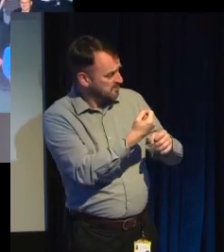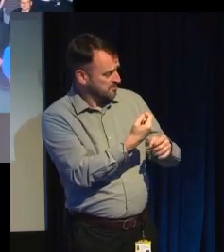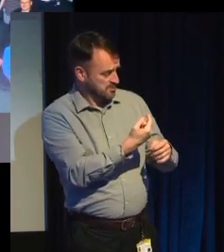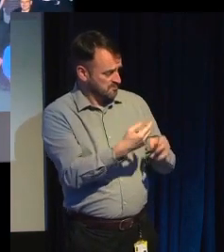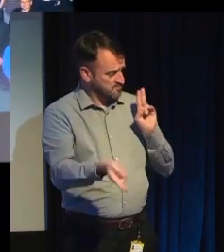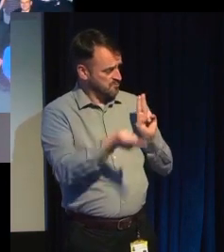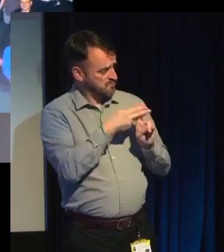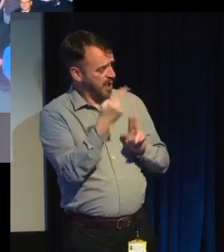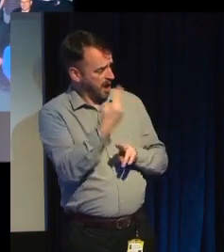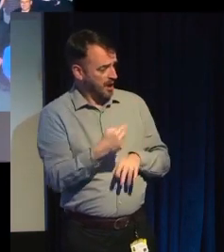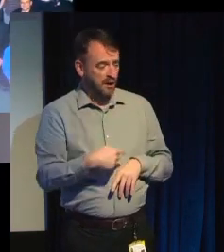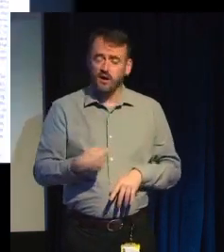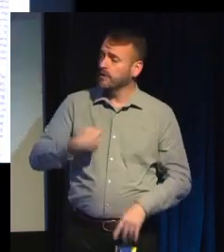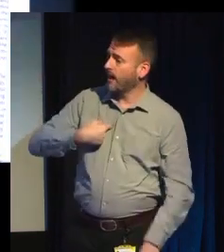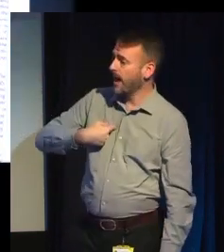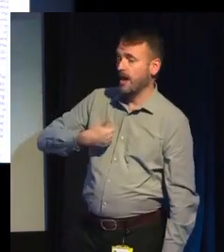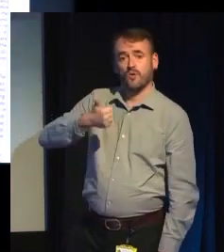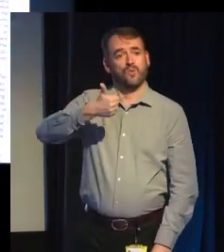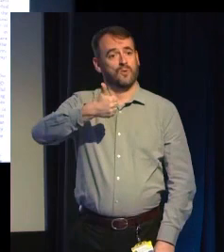did, or attempted to do.